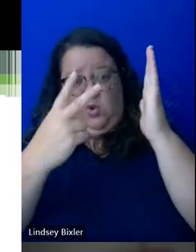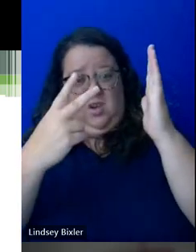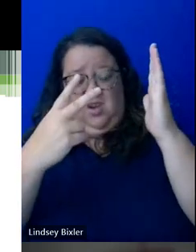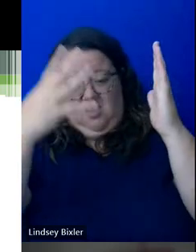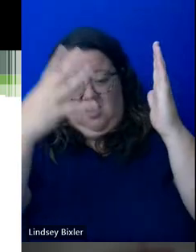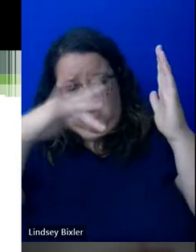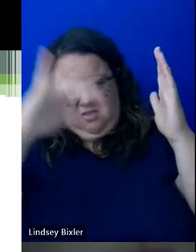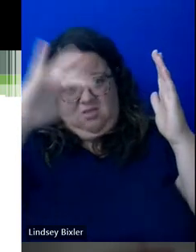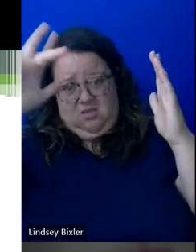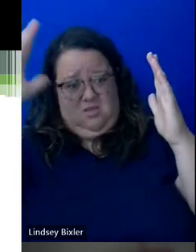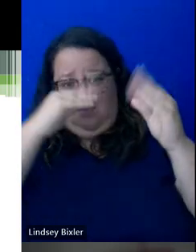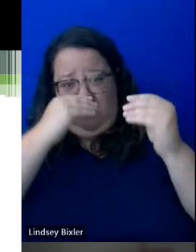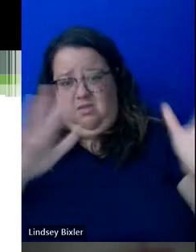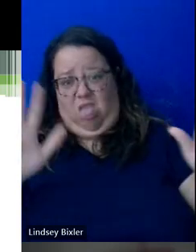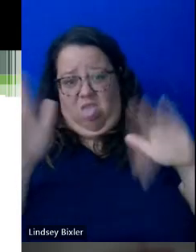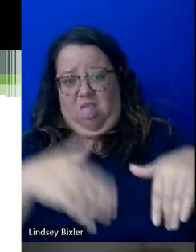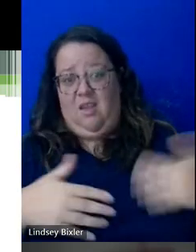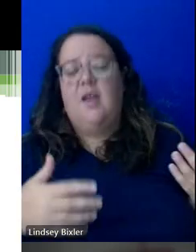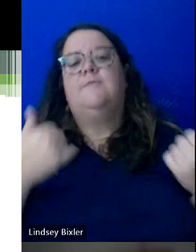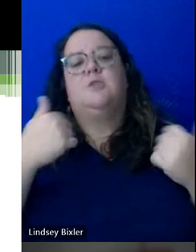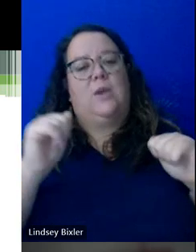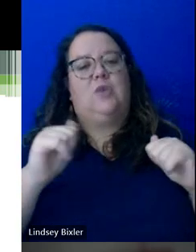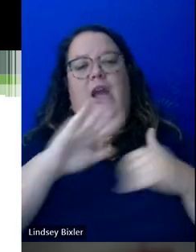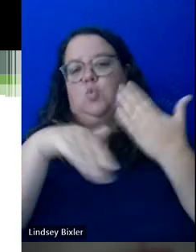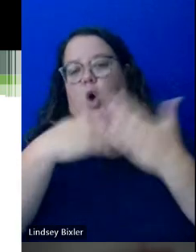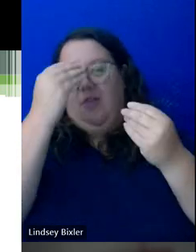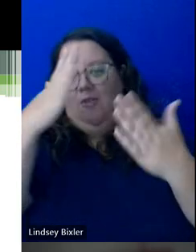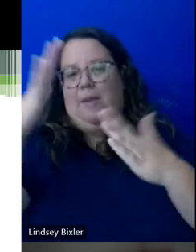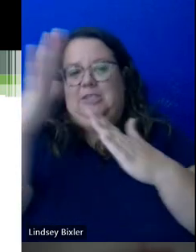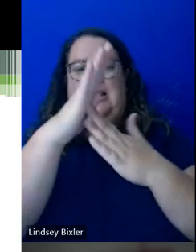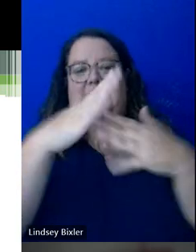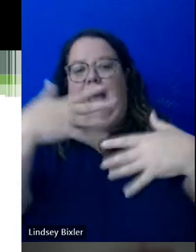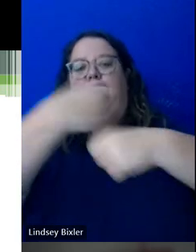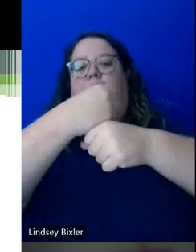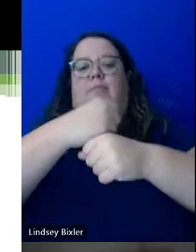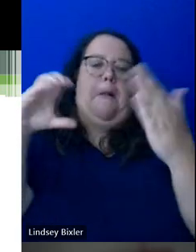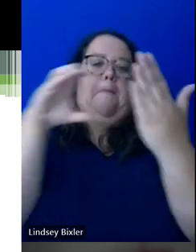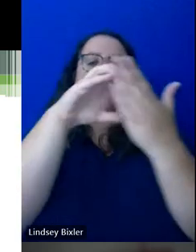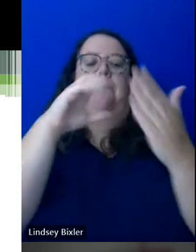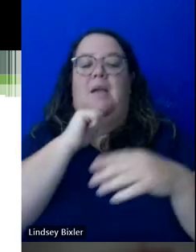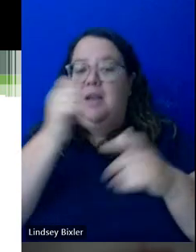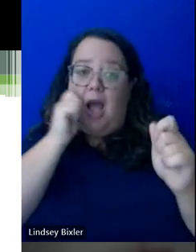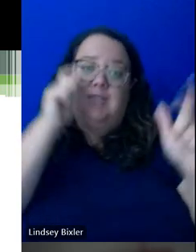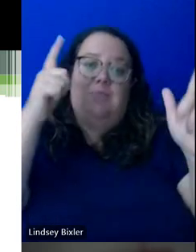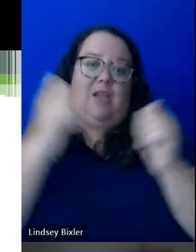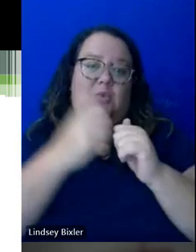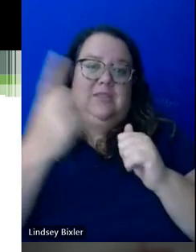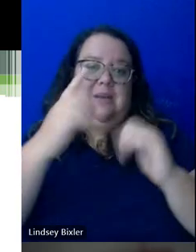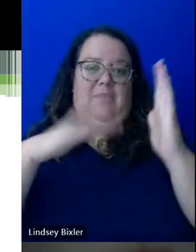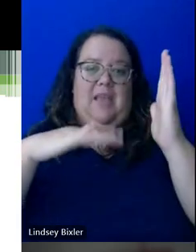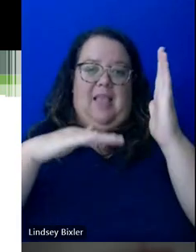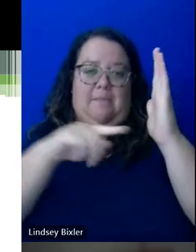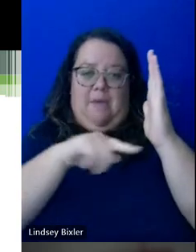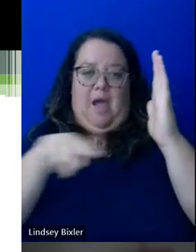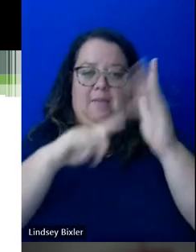going to read it. So, we try to put all of our information right on top. We don't try to surprise you with something down at the bottom about something